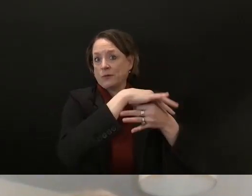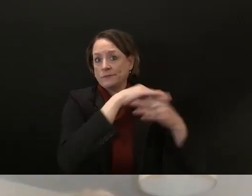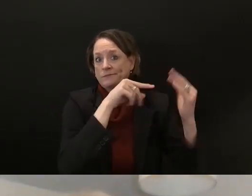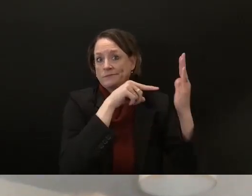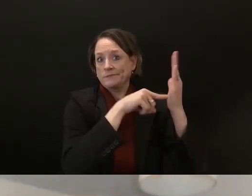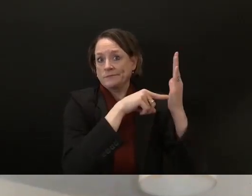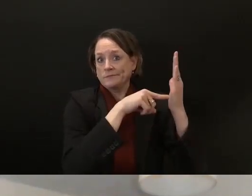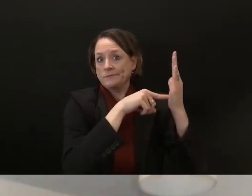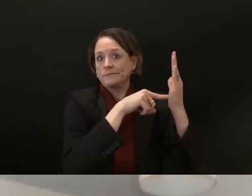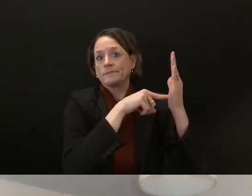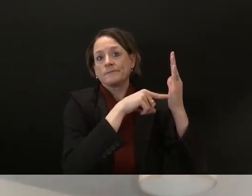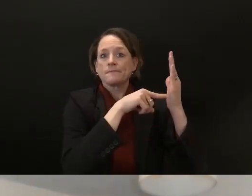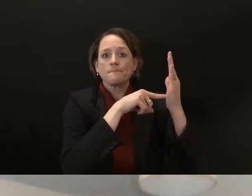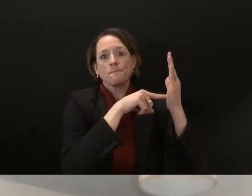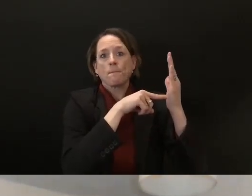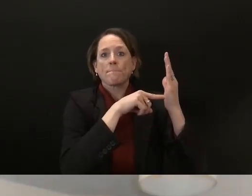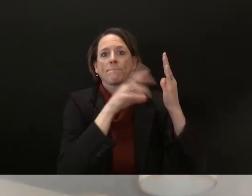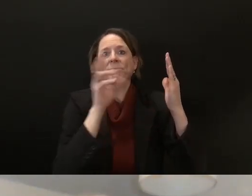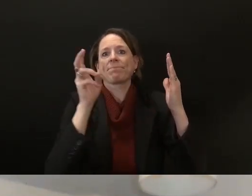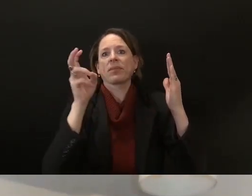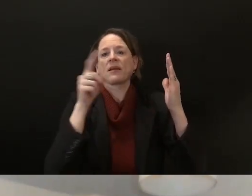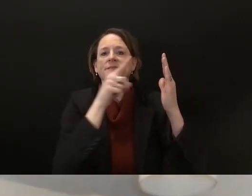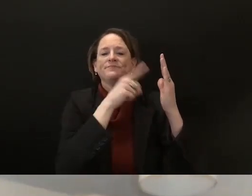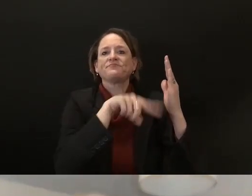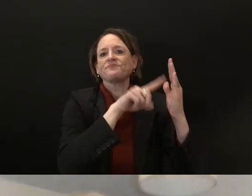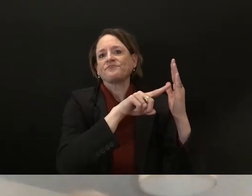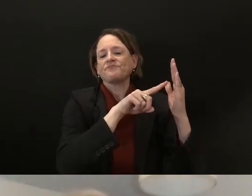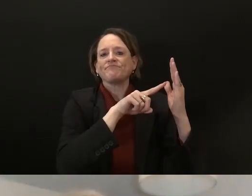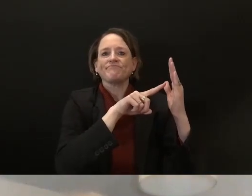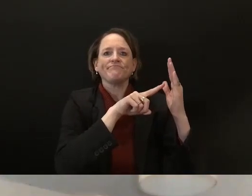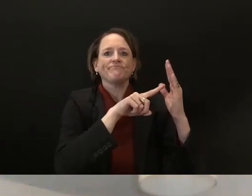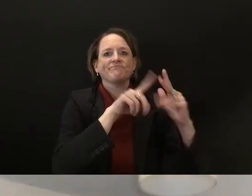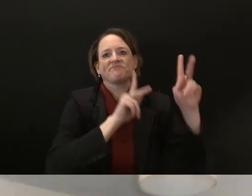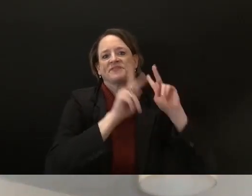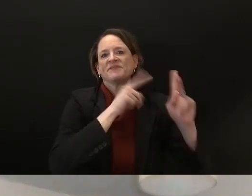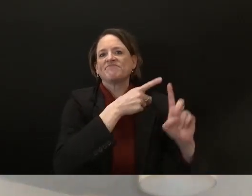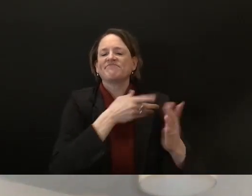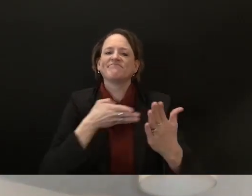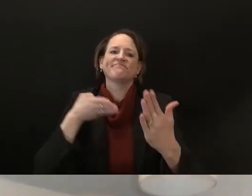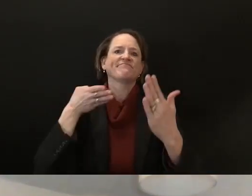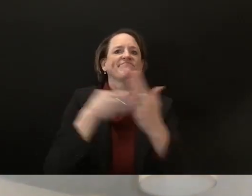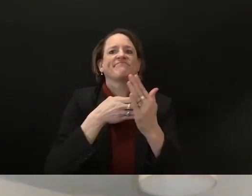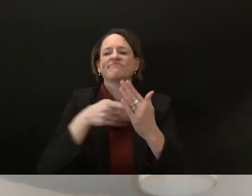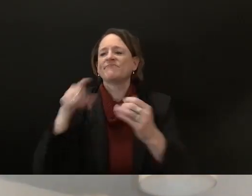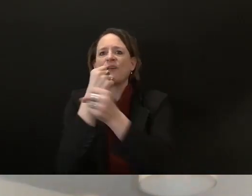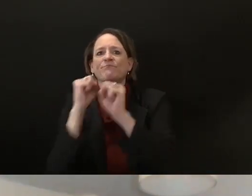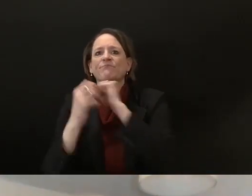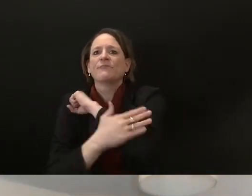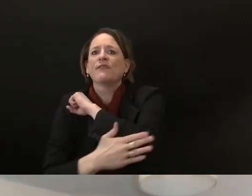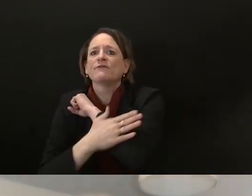for ways to to curtail that um so i do believe that we have to start